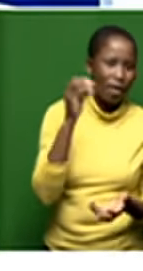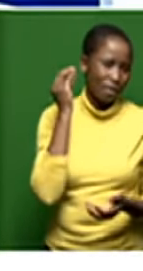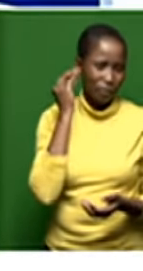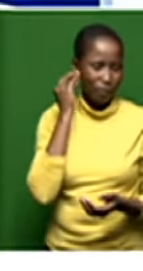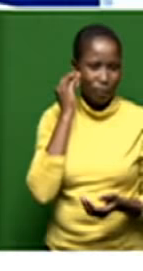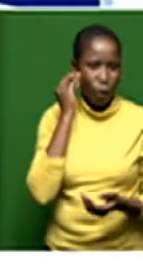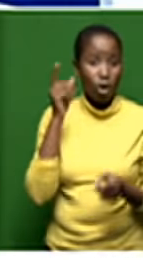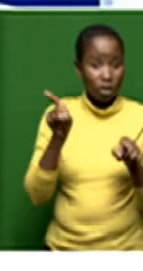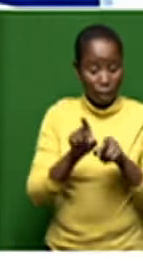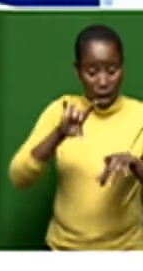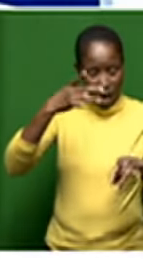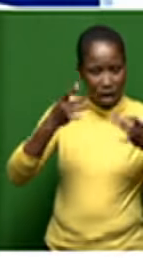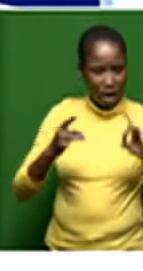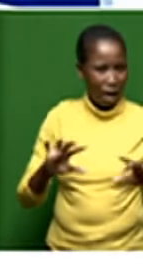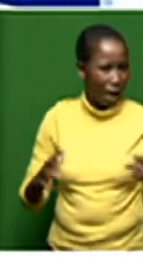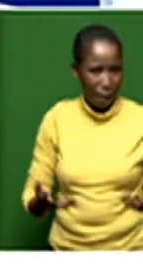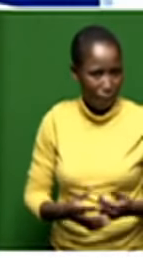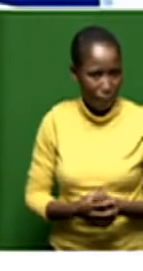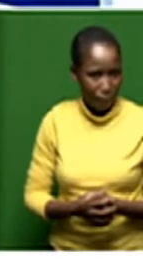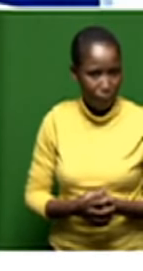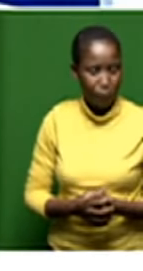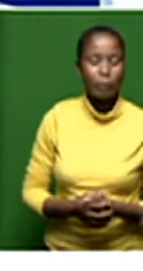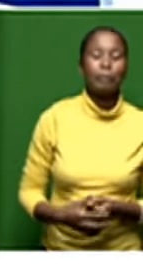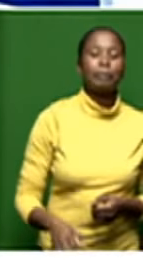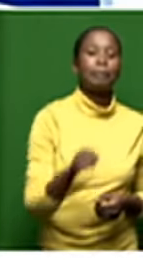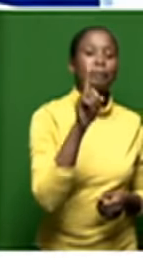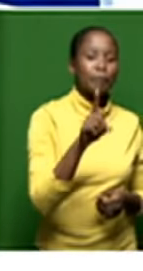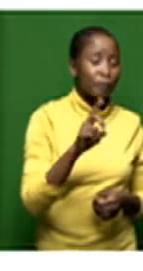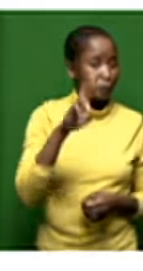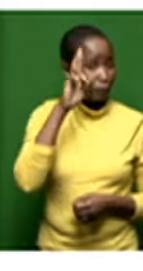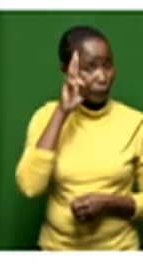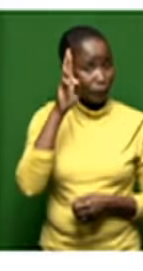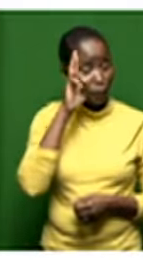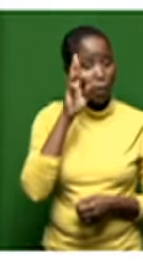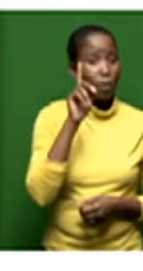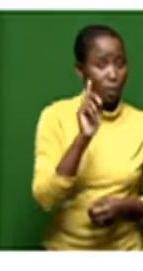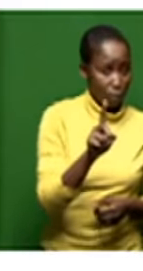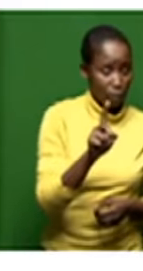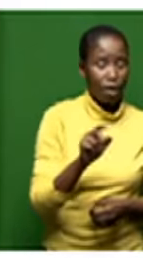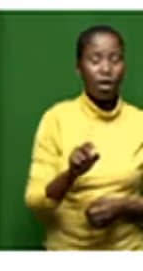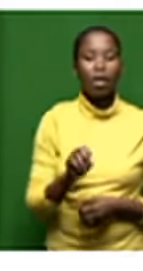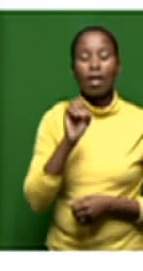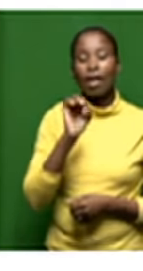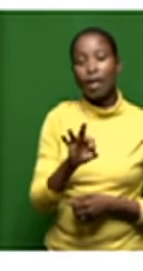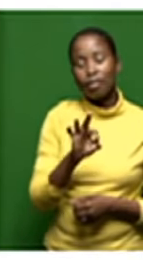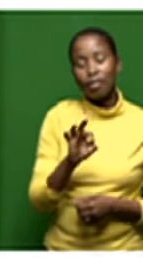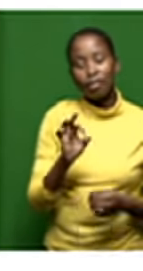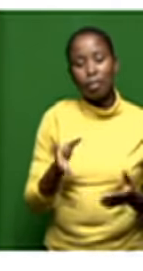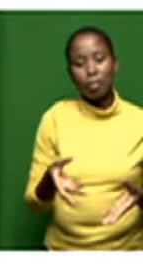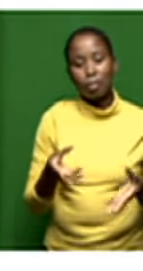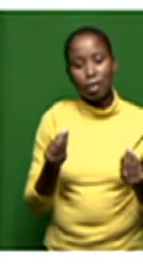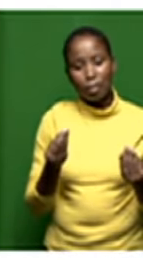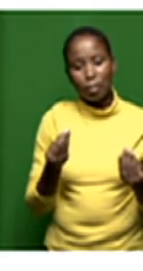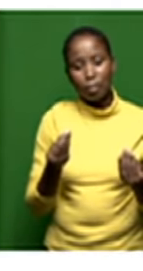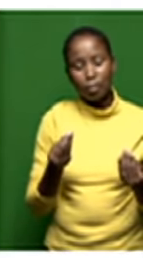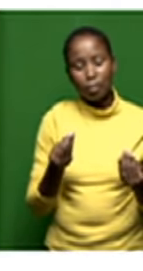remember um for you to get to buy into a business